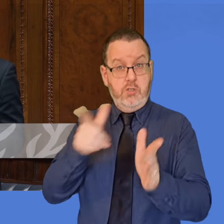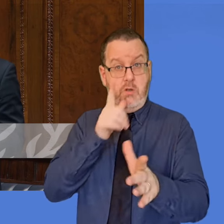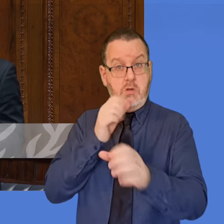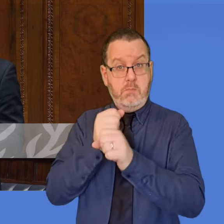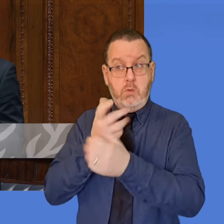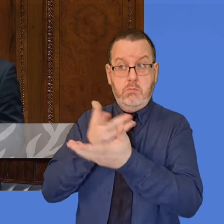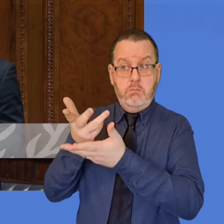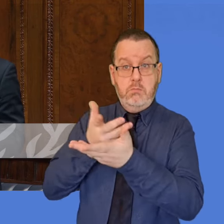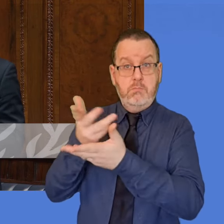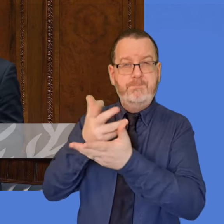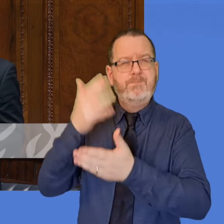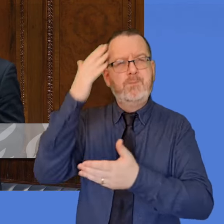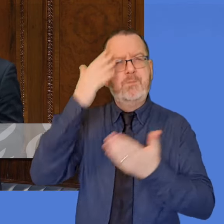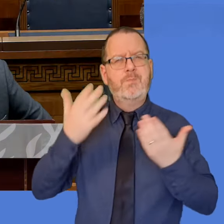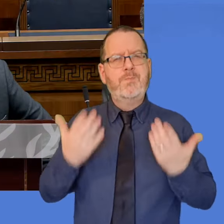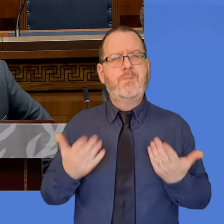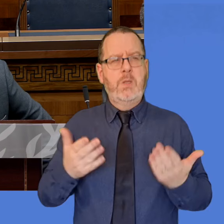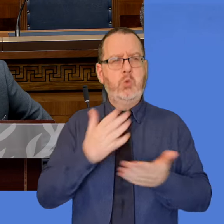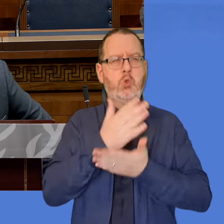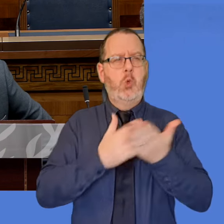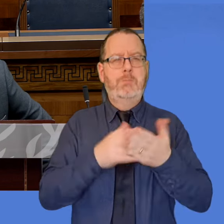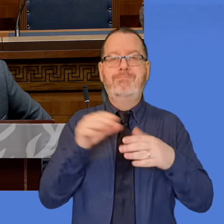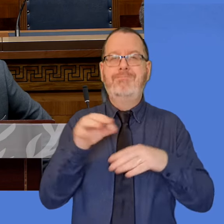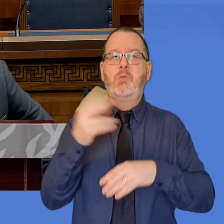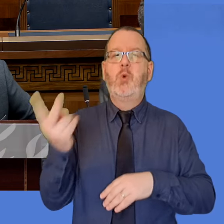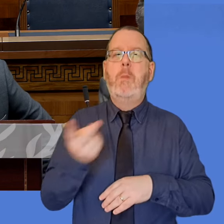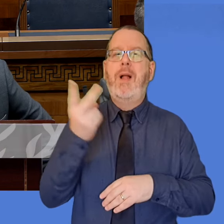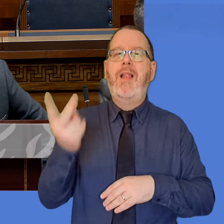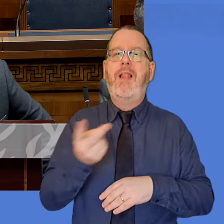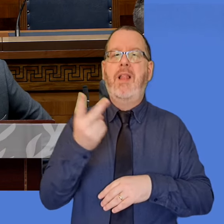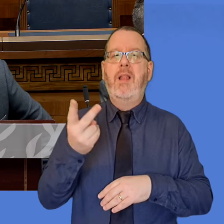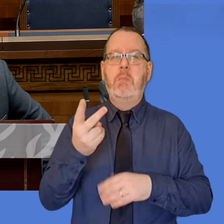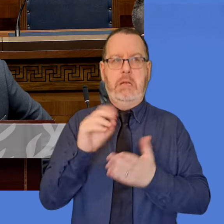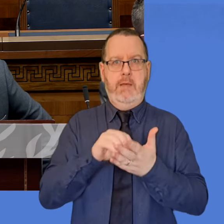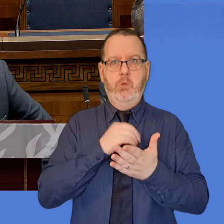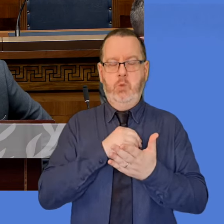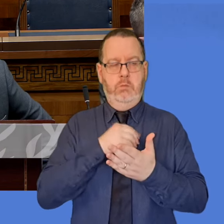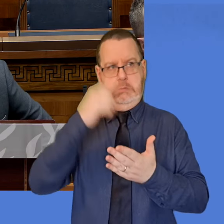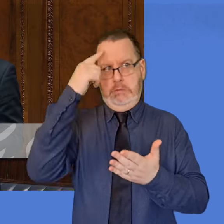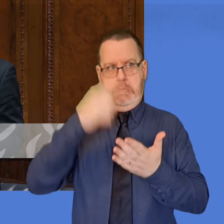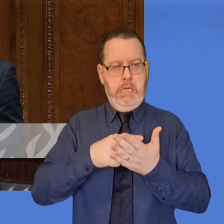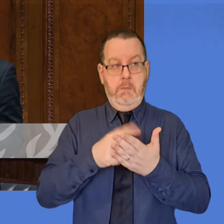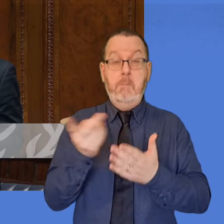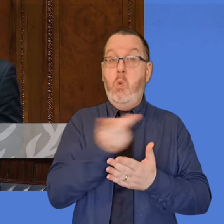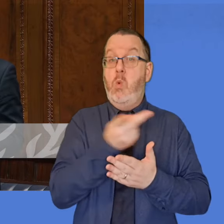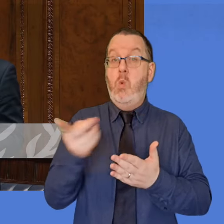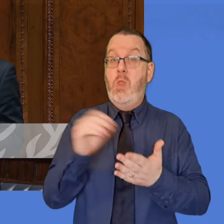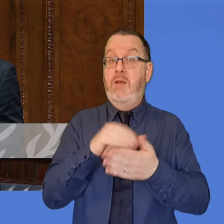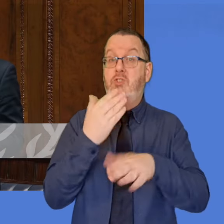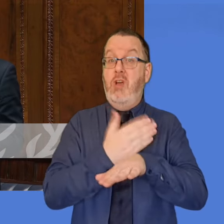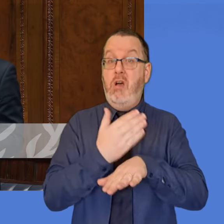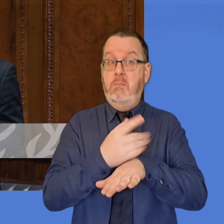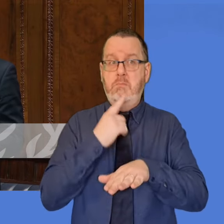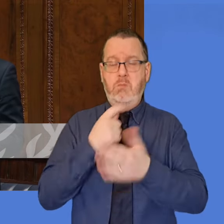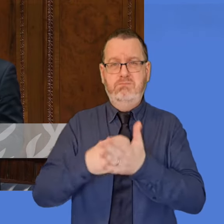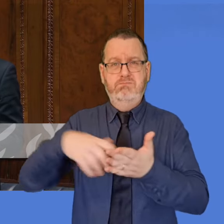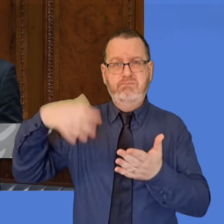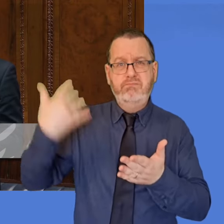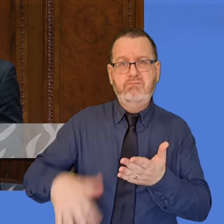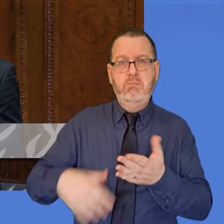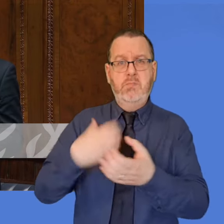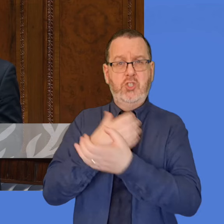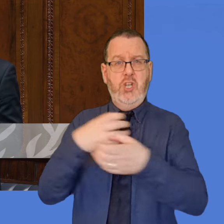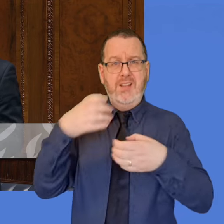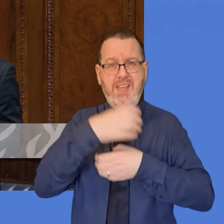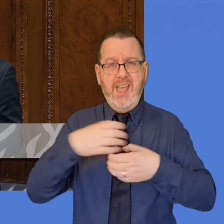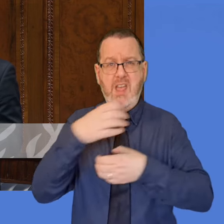reality whereby hard-working couples have had to make a decision or having to make a decision crippled with the burden of childcare